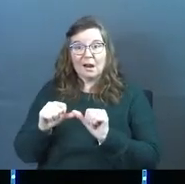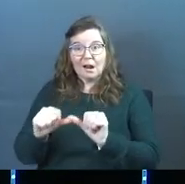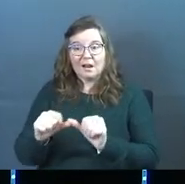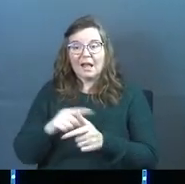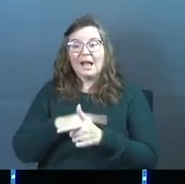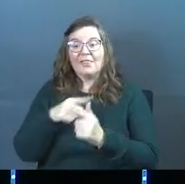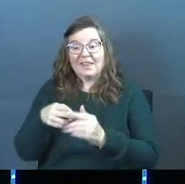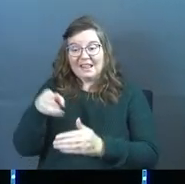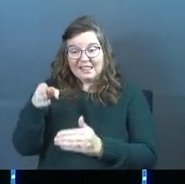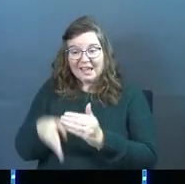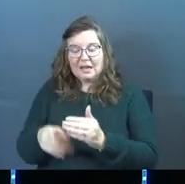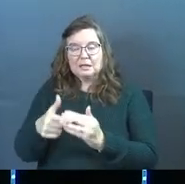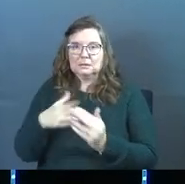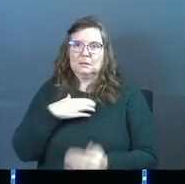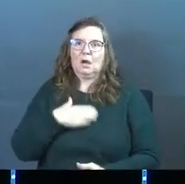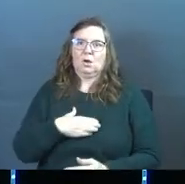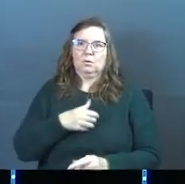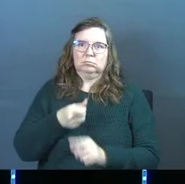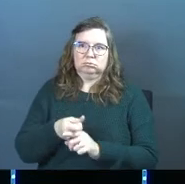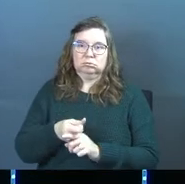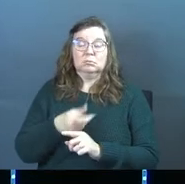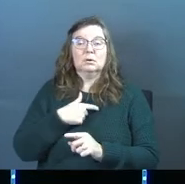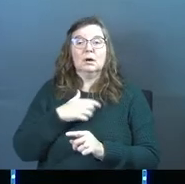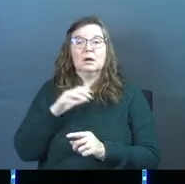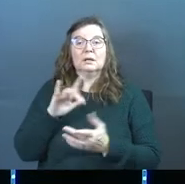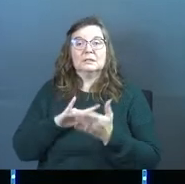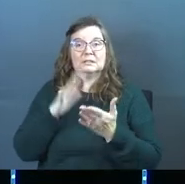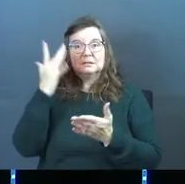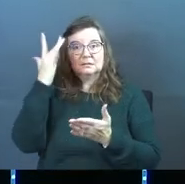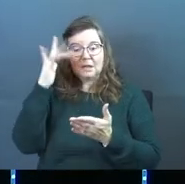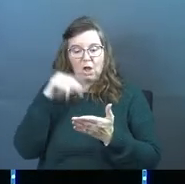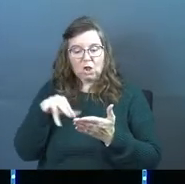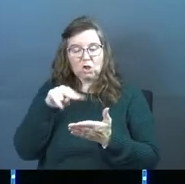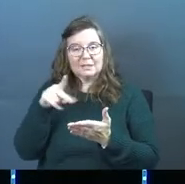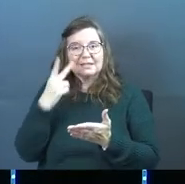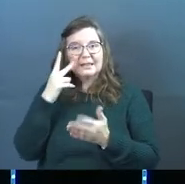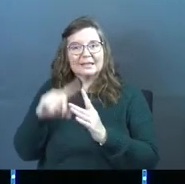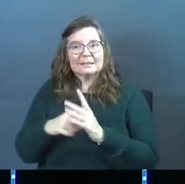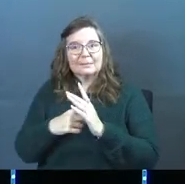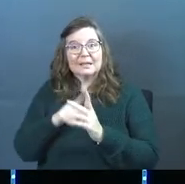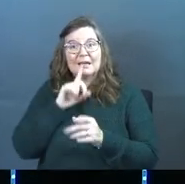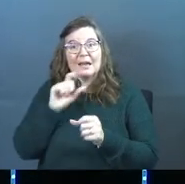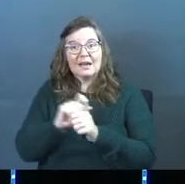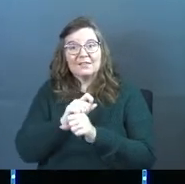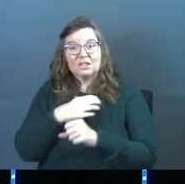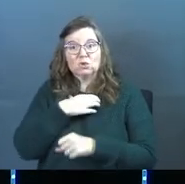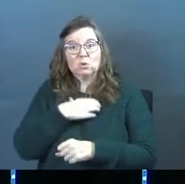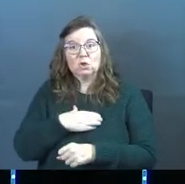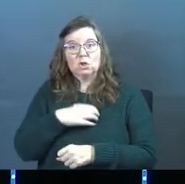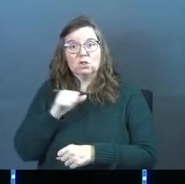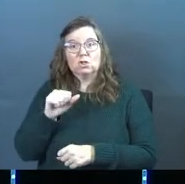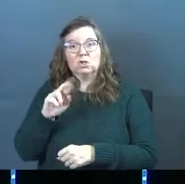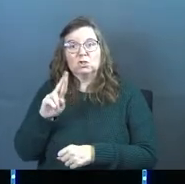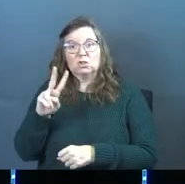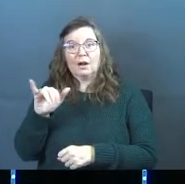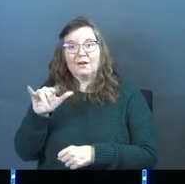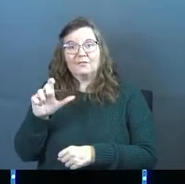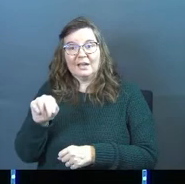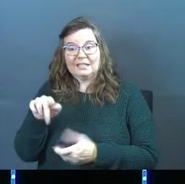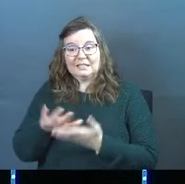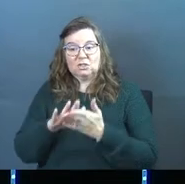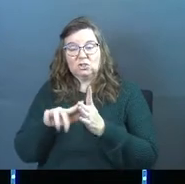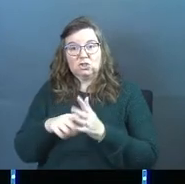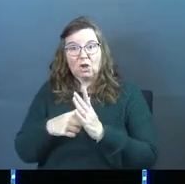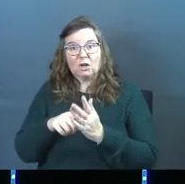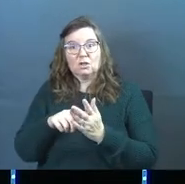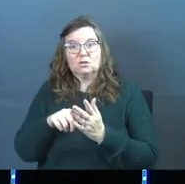And it says, and then at the end of it, he's hungry. Scholars look at that and say, this is the beginning of actual starvation. And he's starving to death